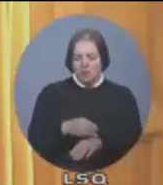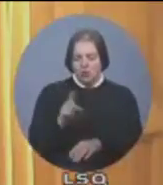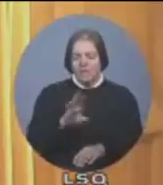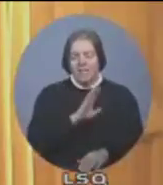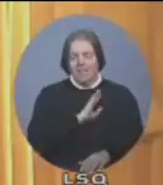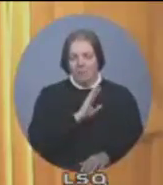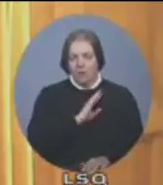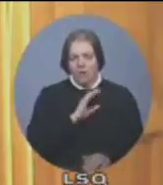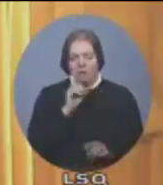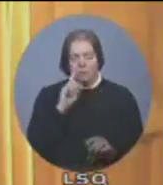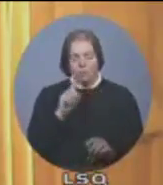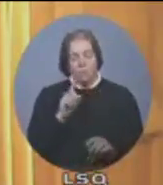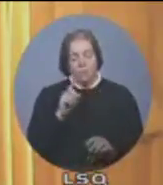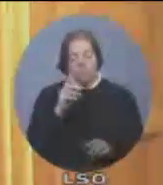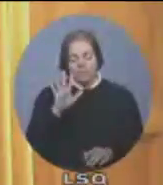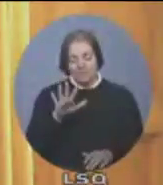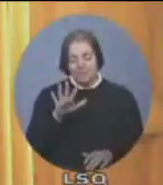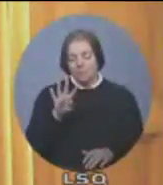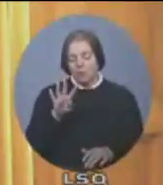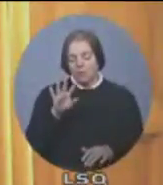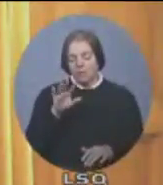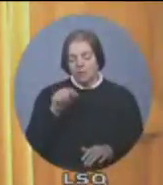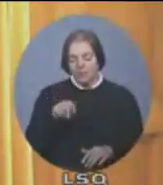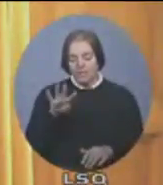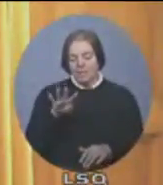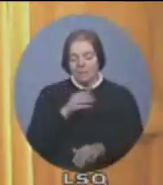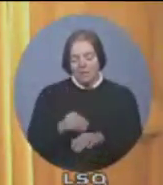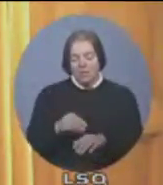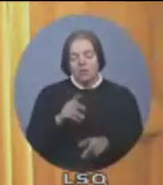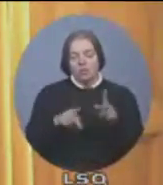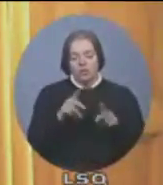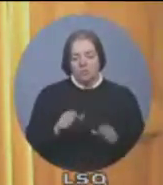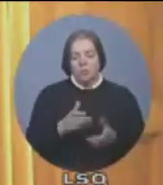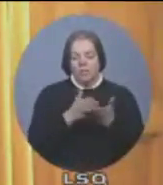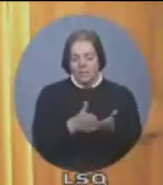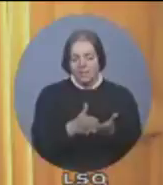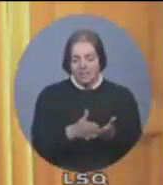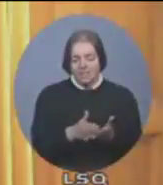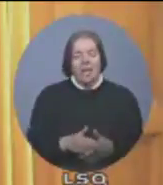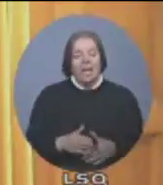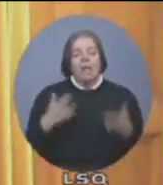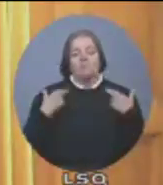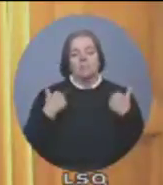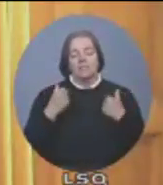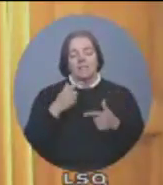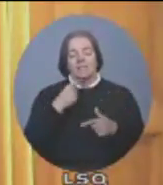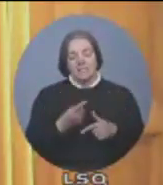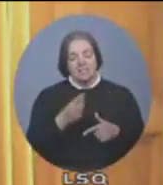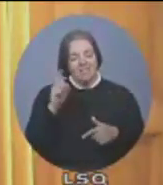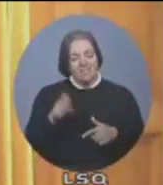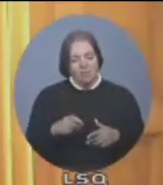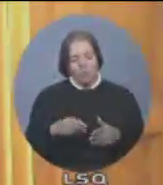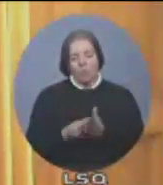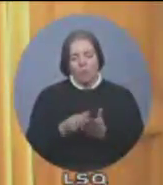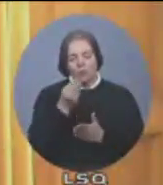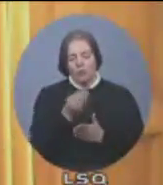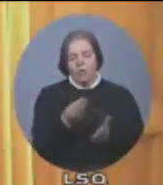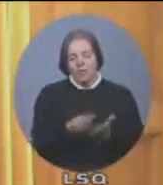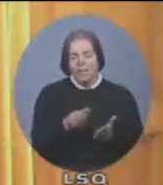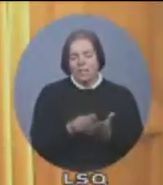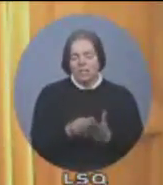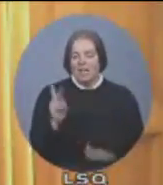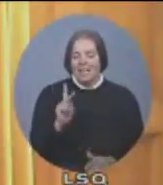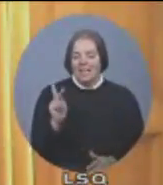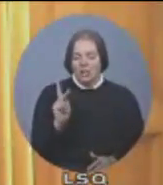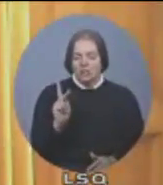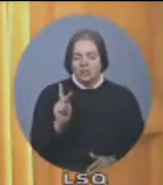senior public servants said Kairos should be funded. The Minister for CETA, however, without any explanation, ended 35 years of support